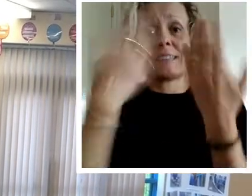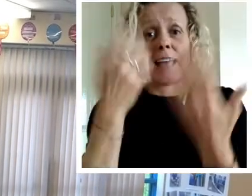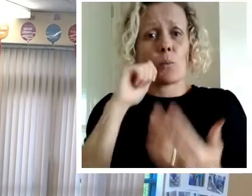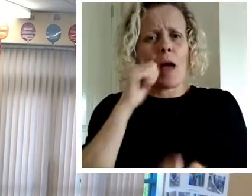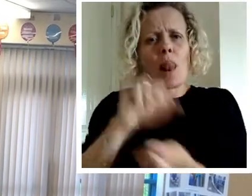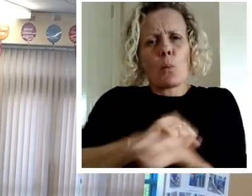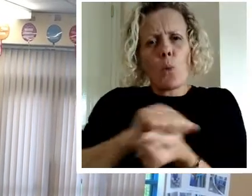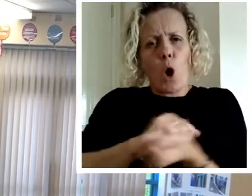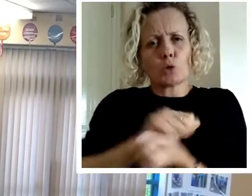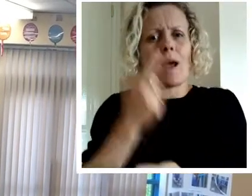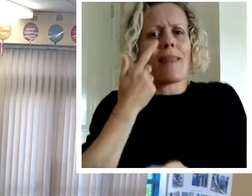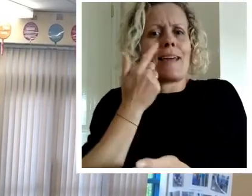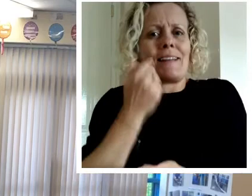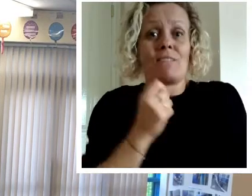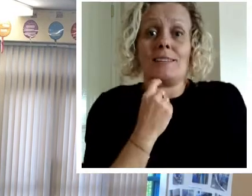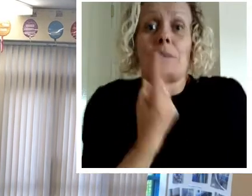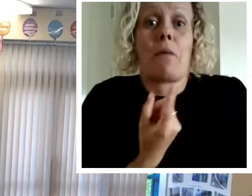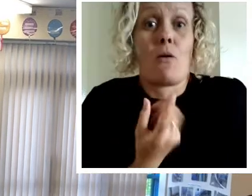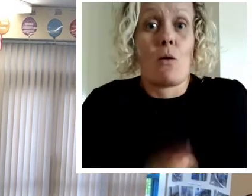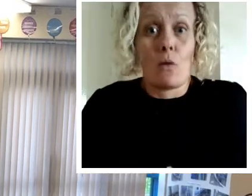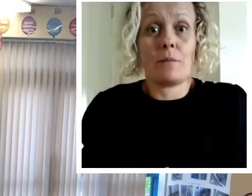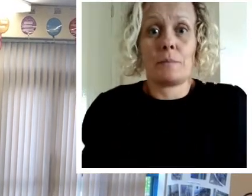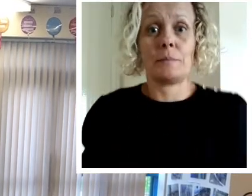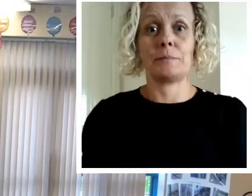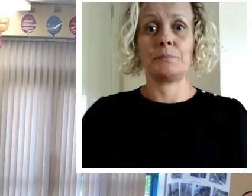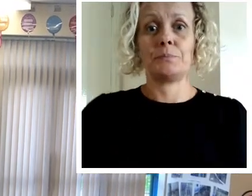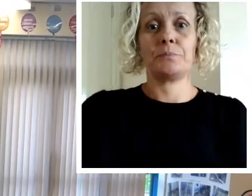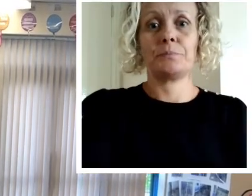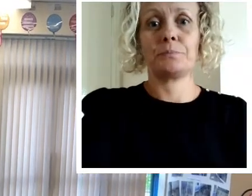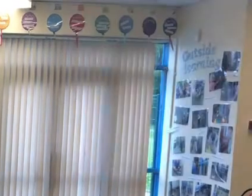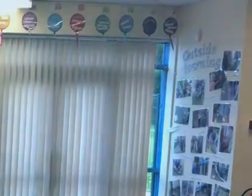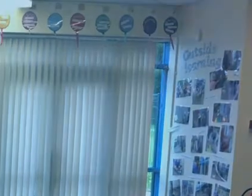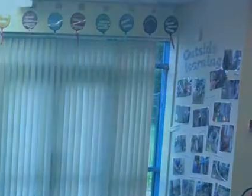those toys and so they're clean ready for the next day.